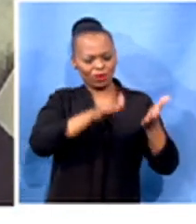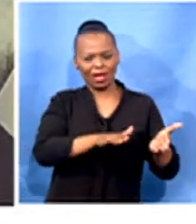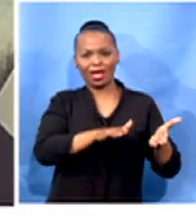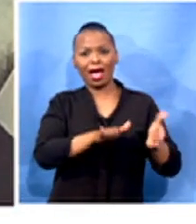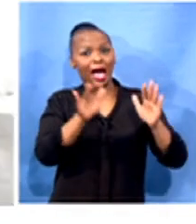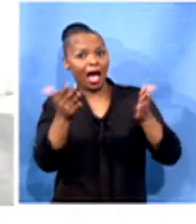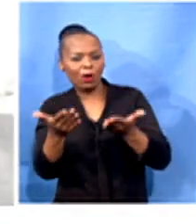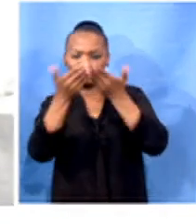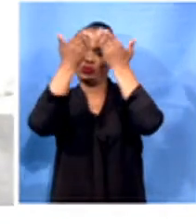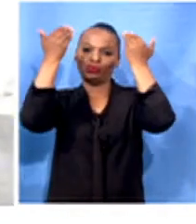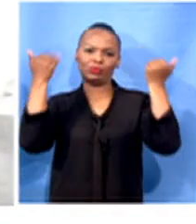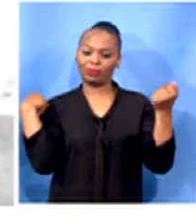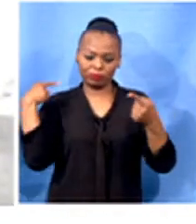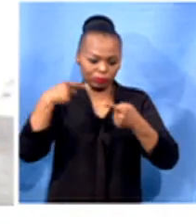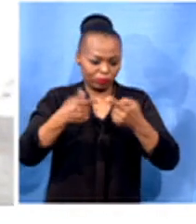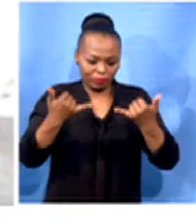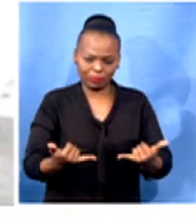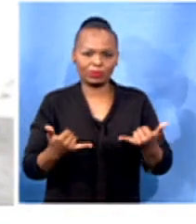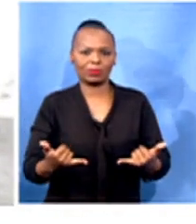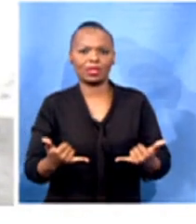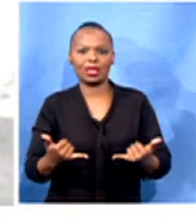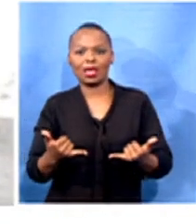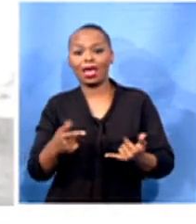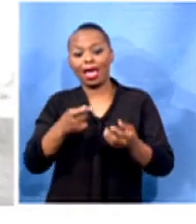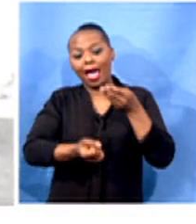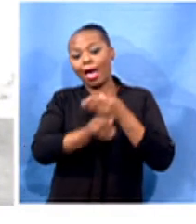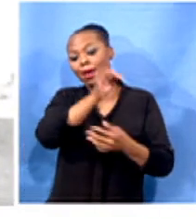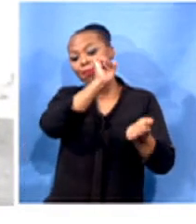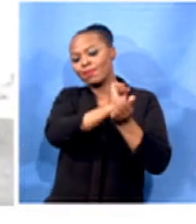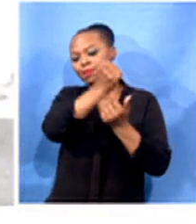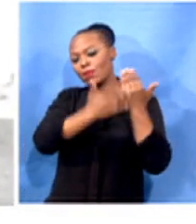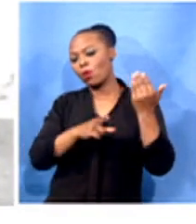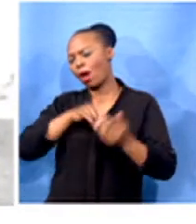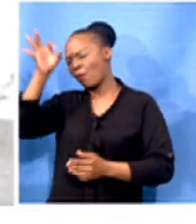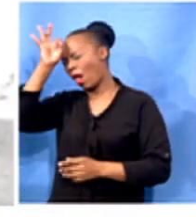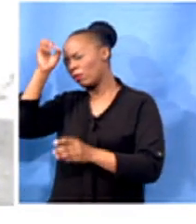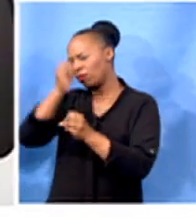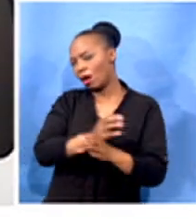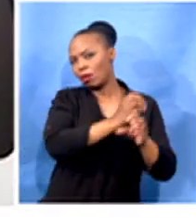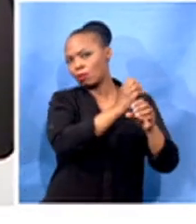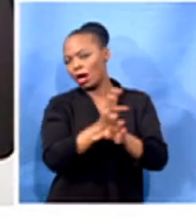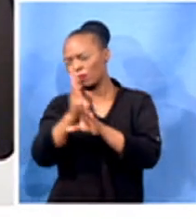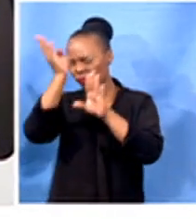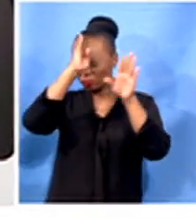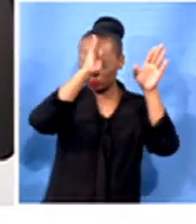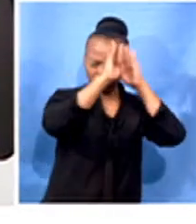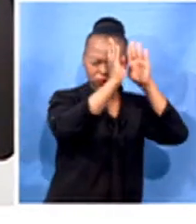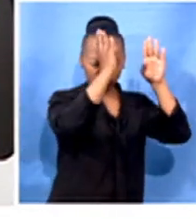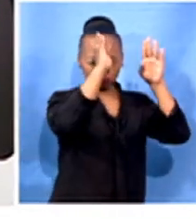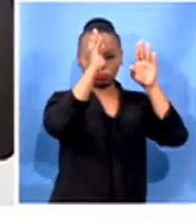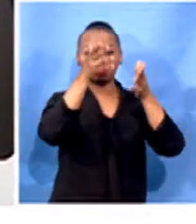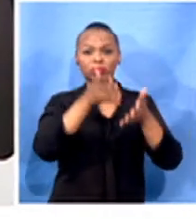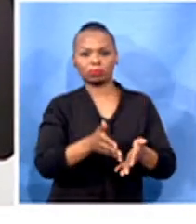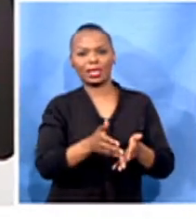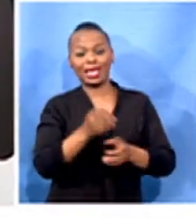to this day. He died in police custody after being beaten and interrogated. Now, 43